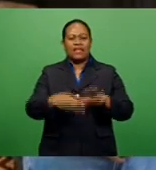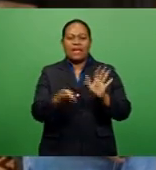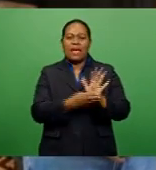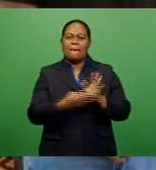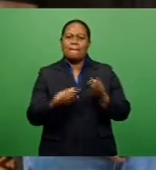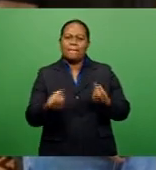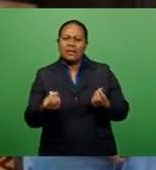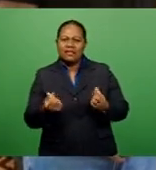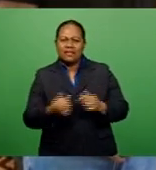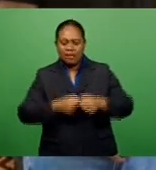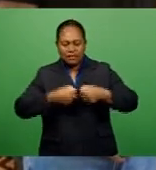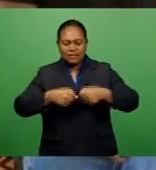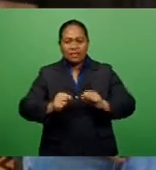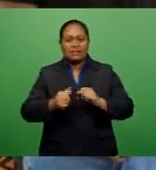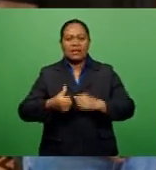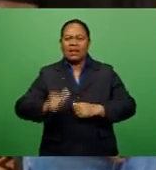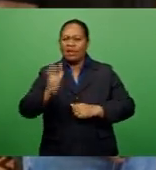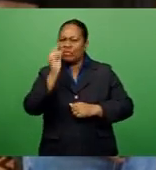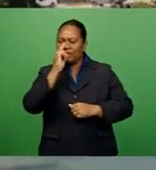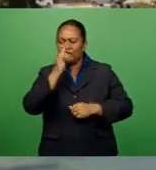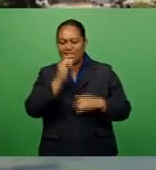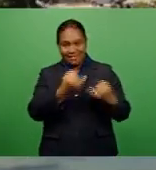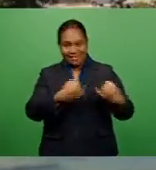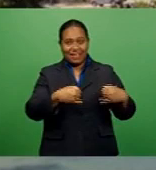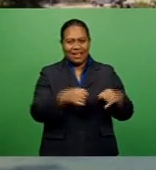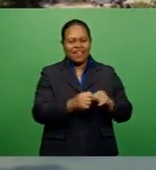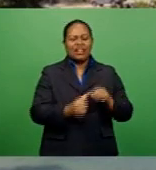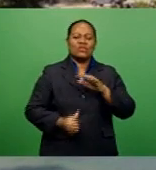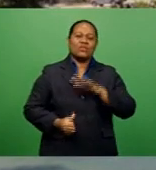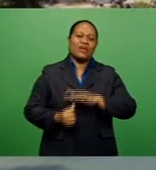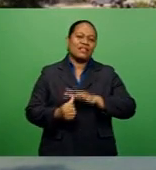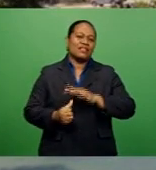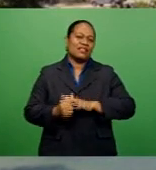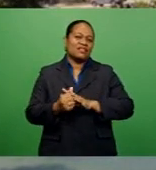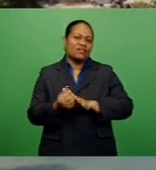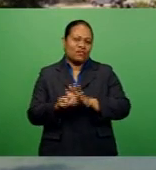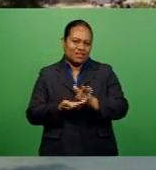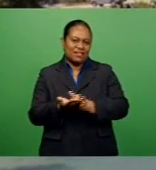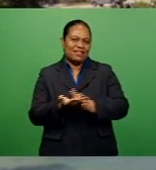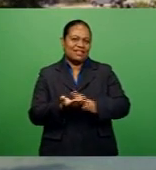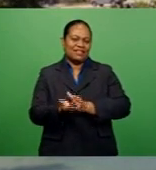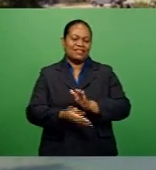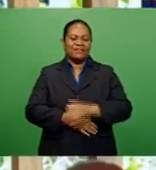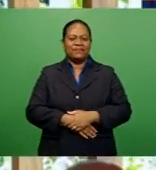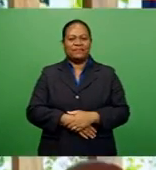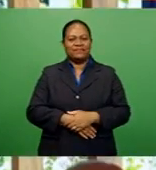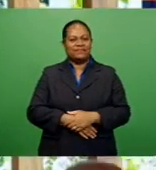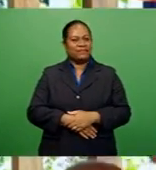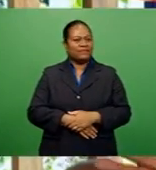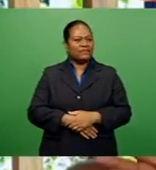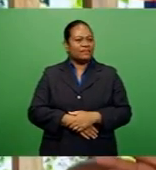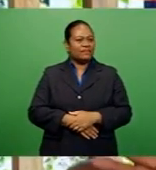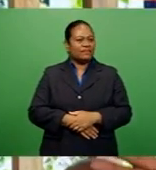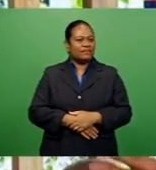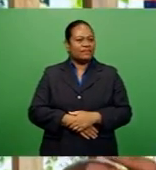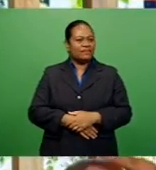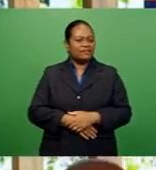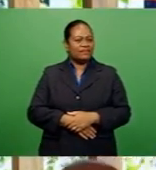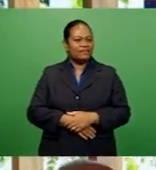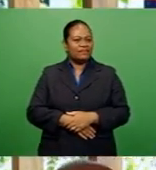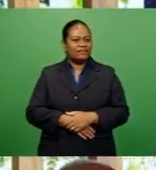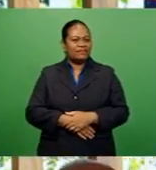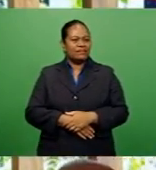-SRQR system allows people on the island to access more services. Making sure that everybody moves together.